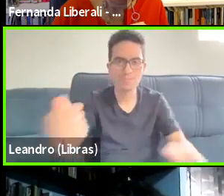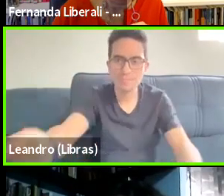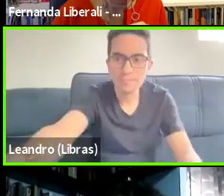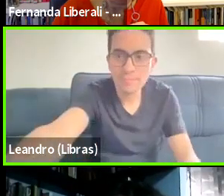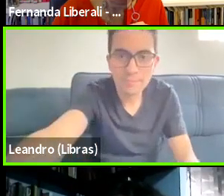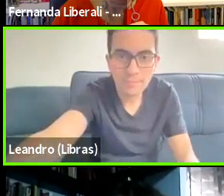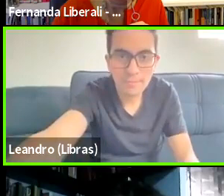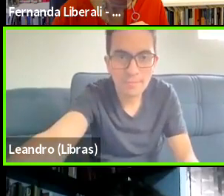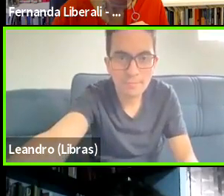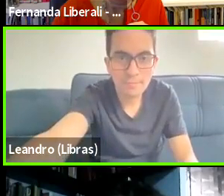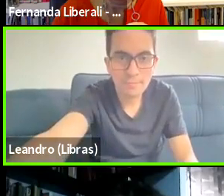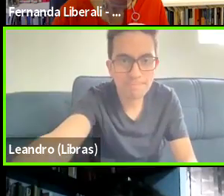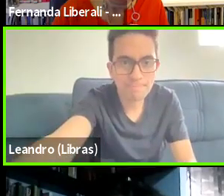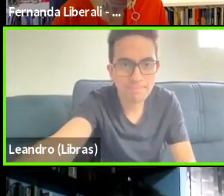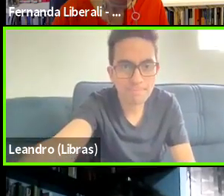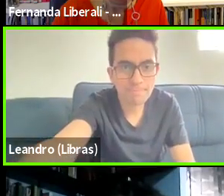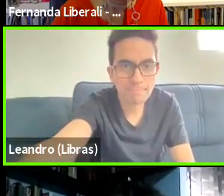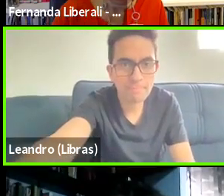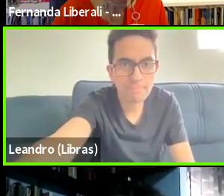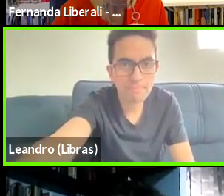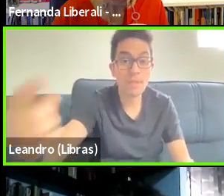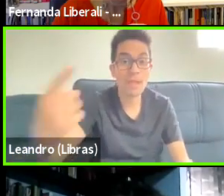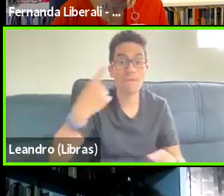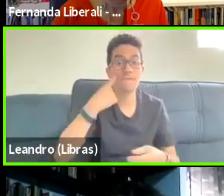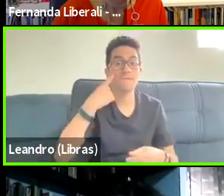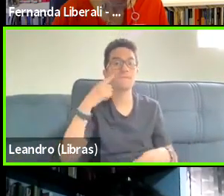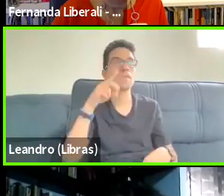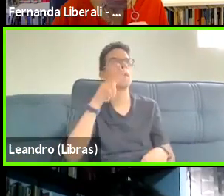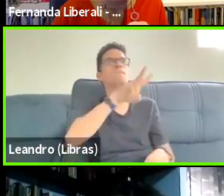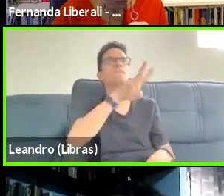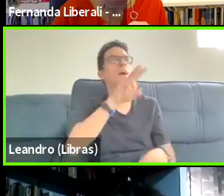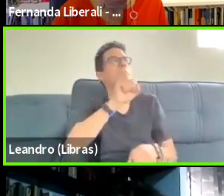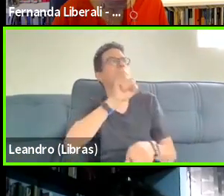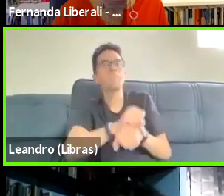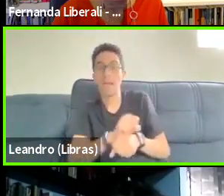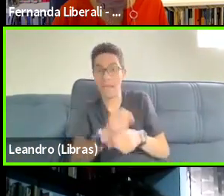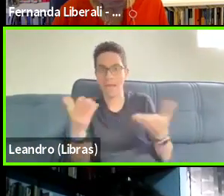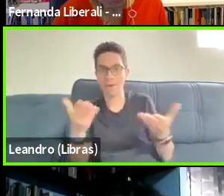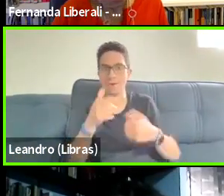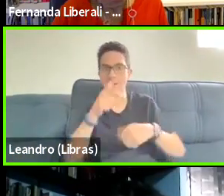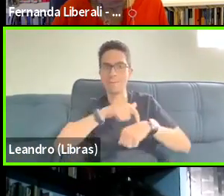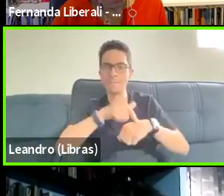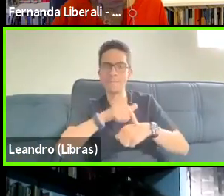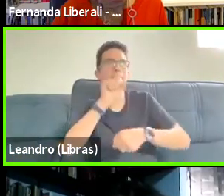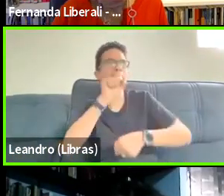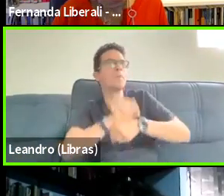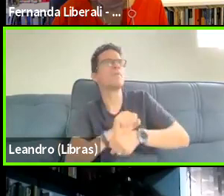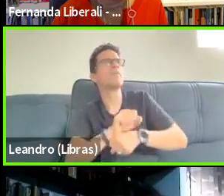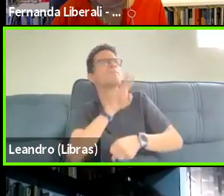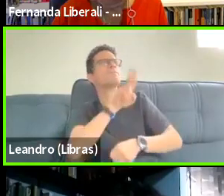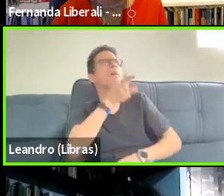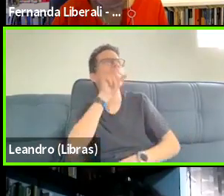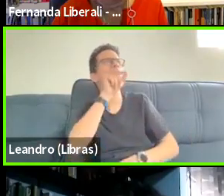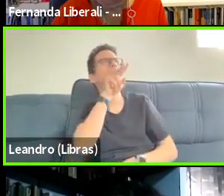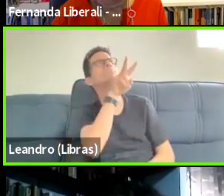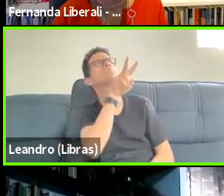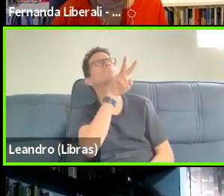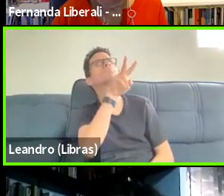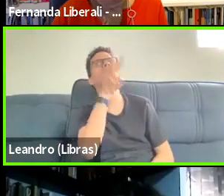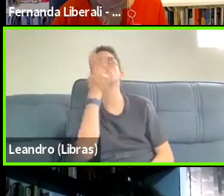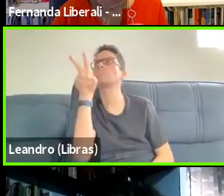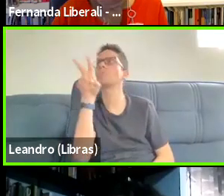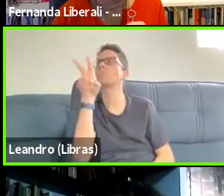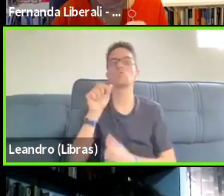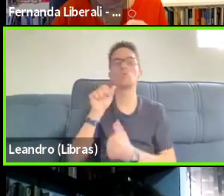I was growing up, I didn't know birds at all. Um, so I didn't first study birds and then teach Nora. Nora and I learned